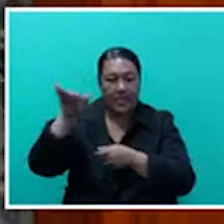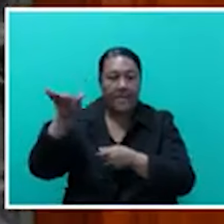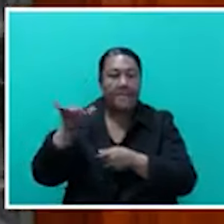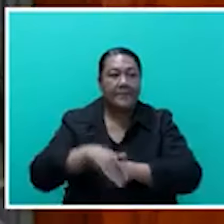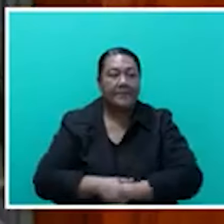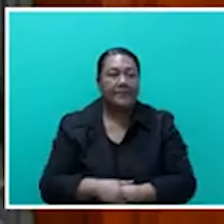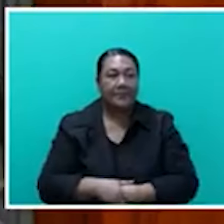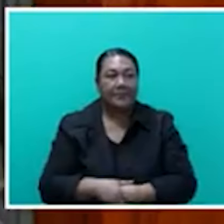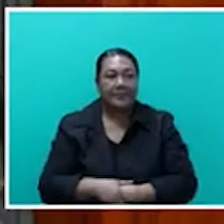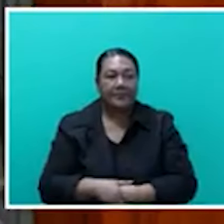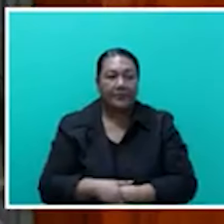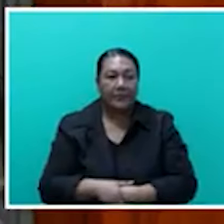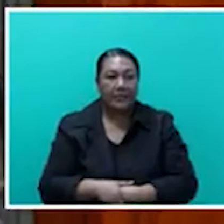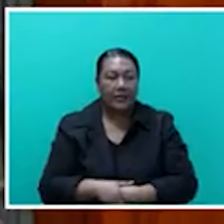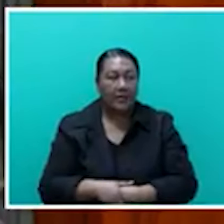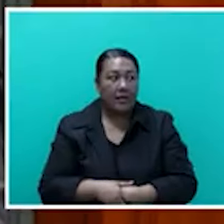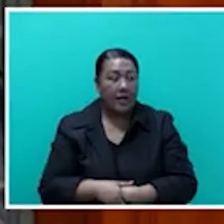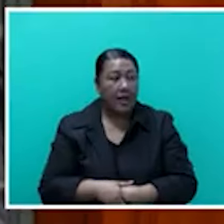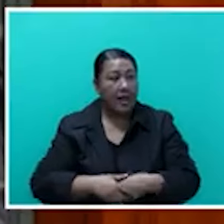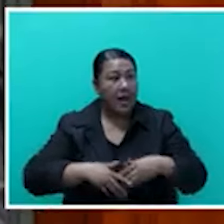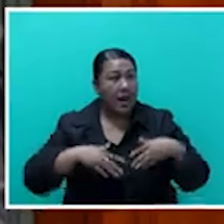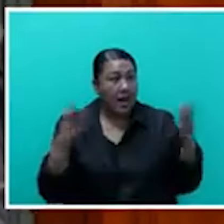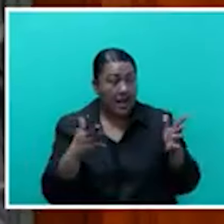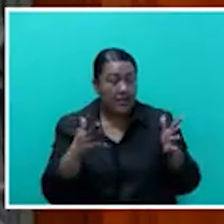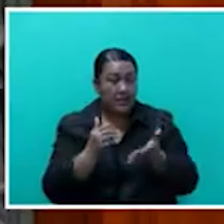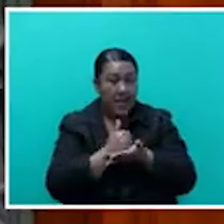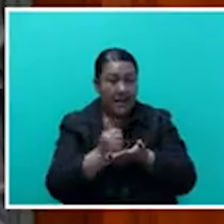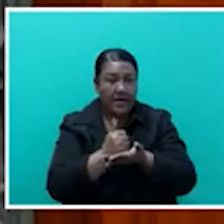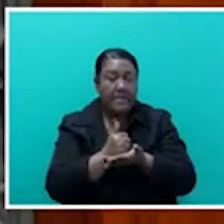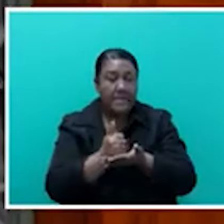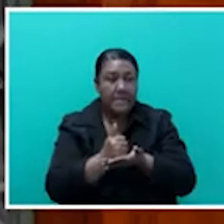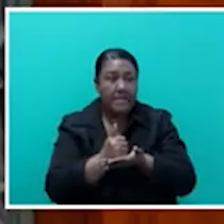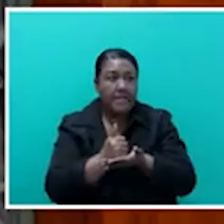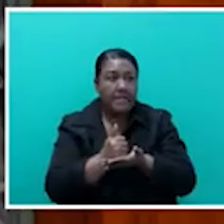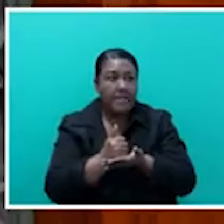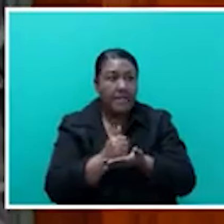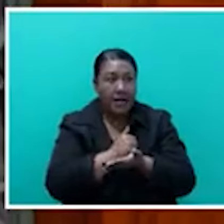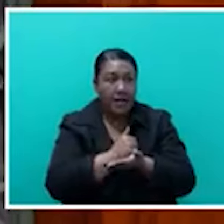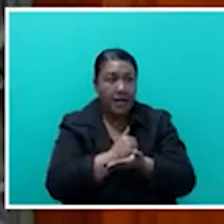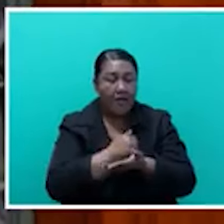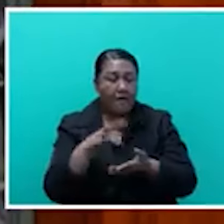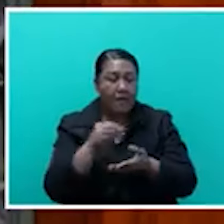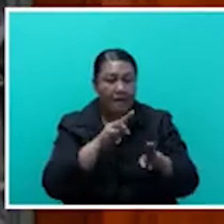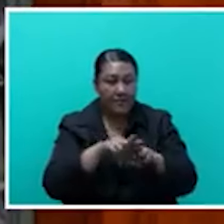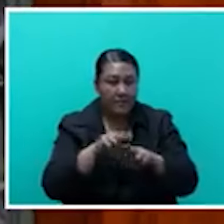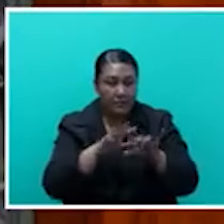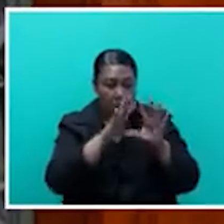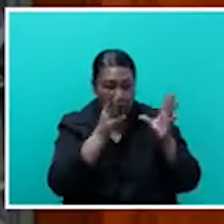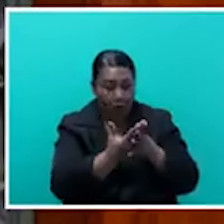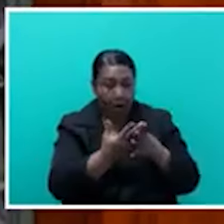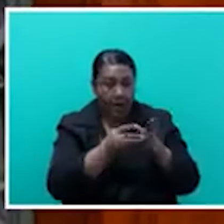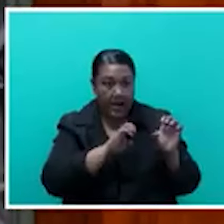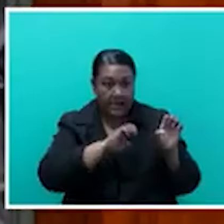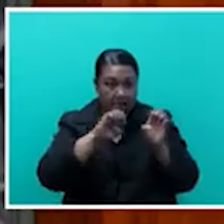I think the larger number out of the figures comes from Fiji water export. We need to increase